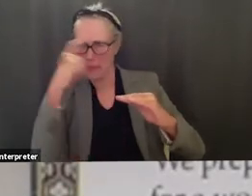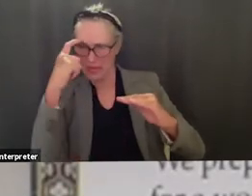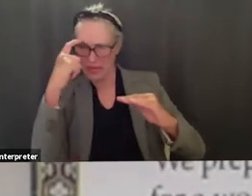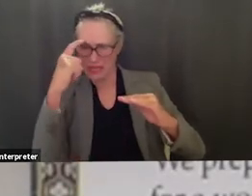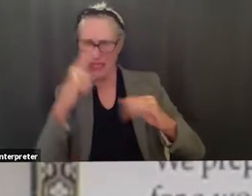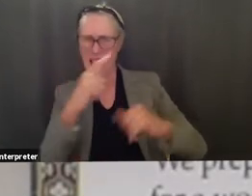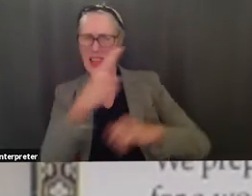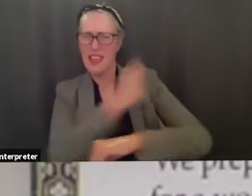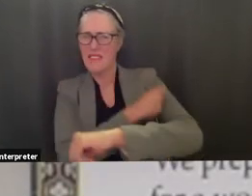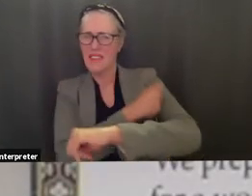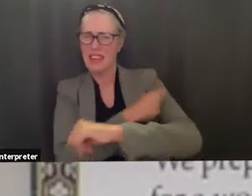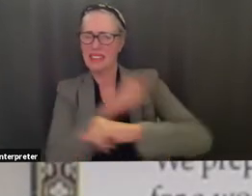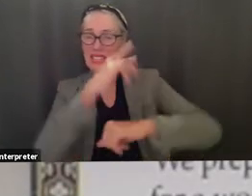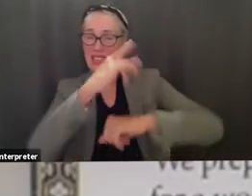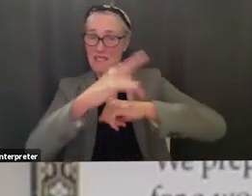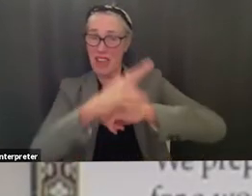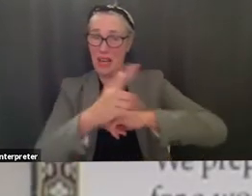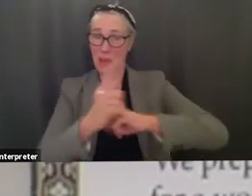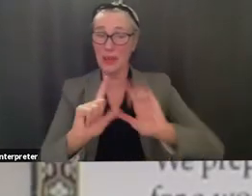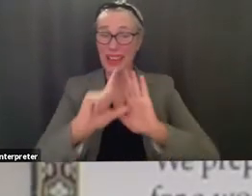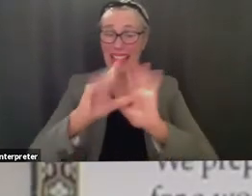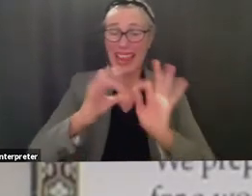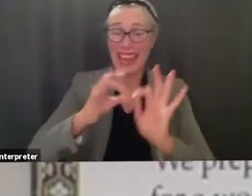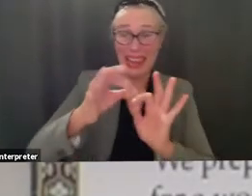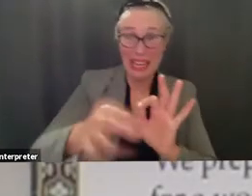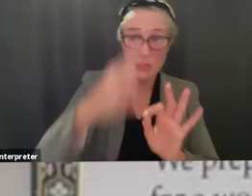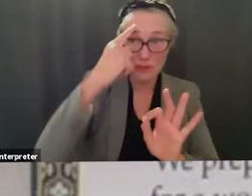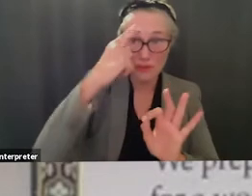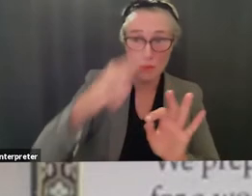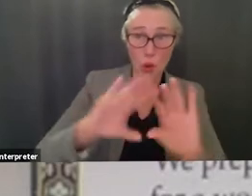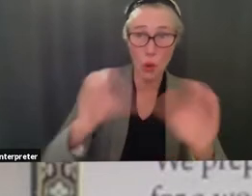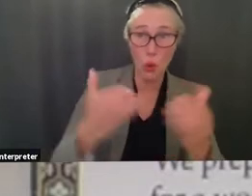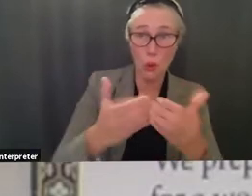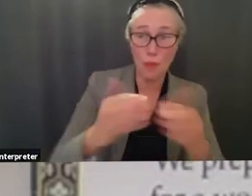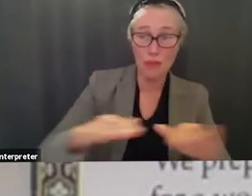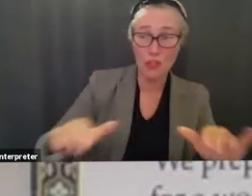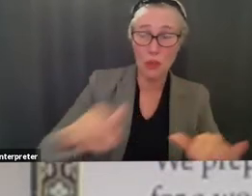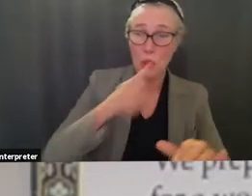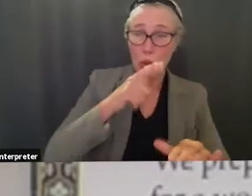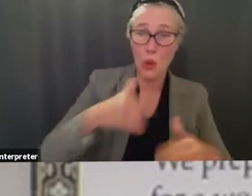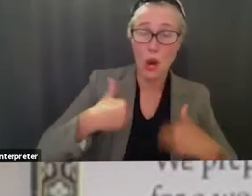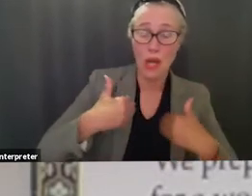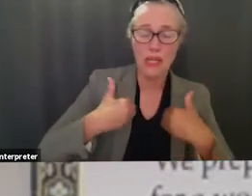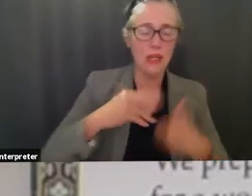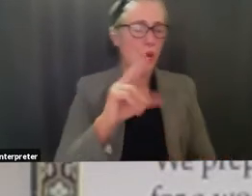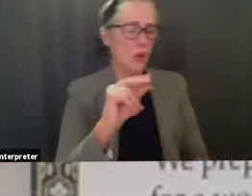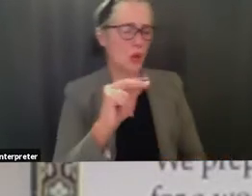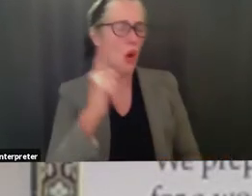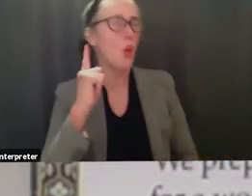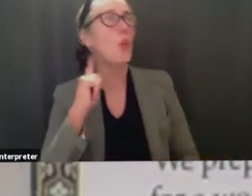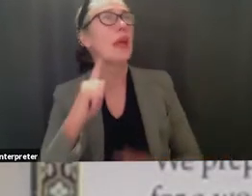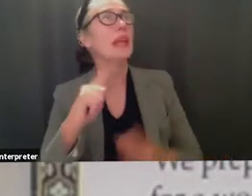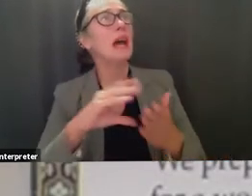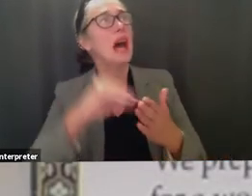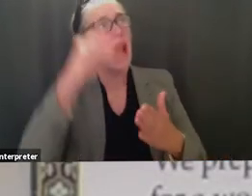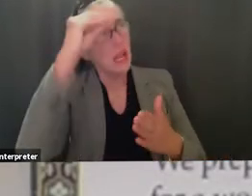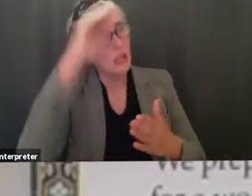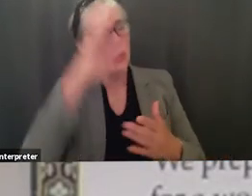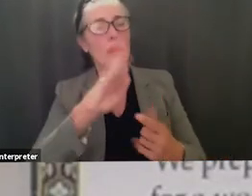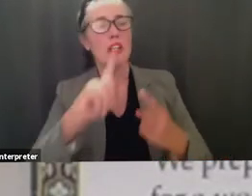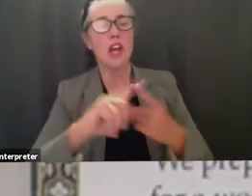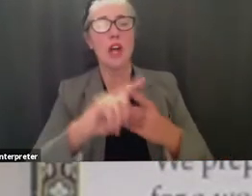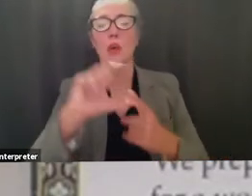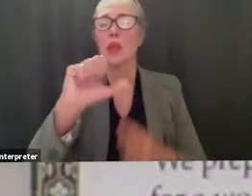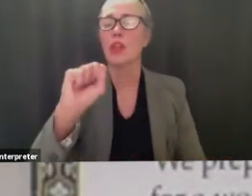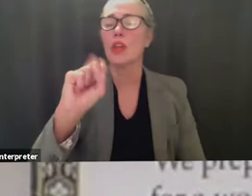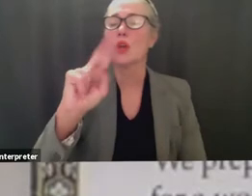um no what i've come to understand from speaking with susan klein rothchild is that